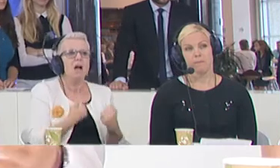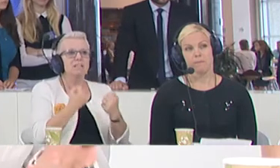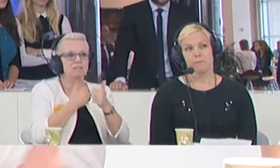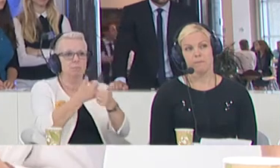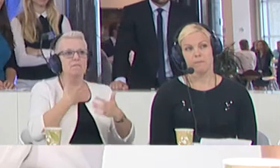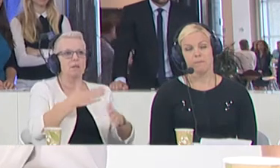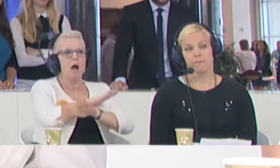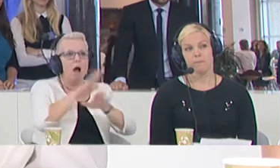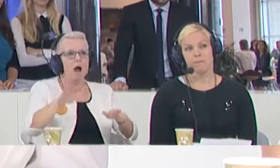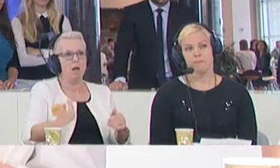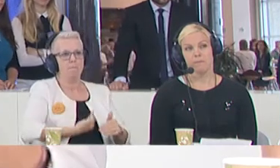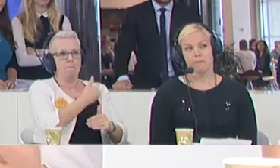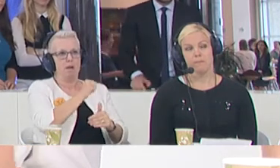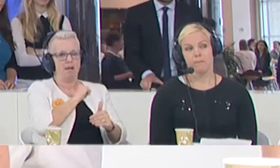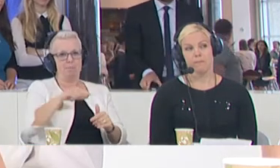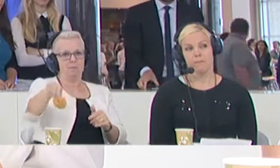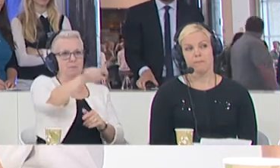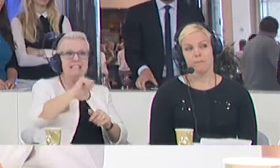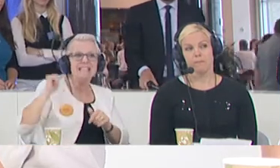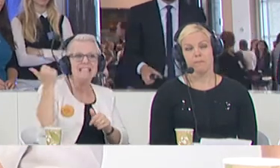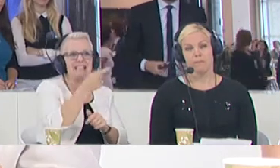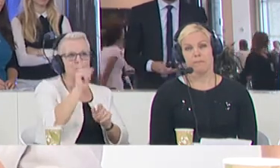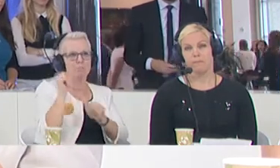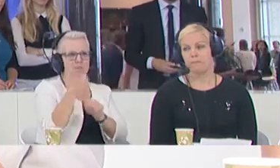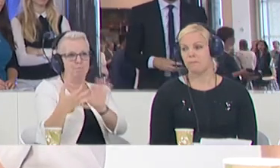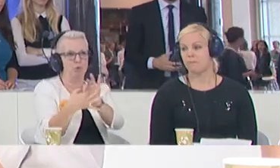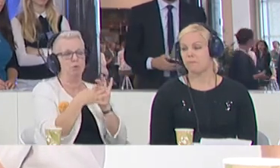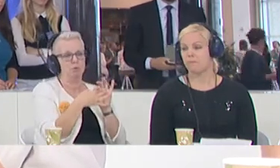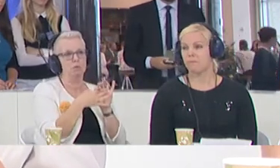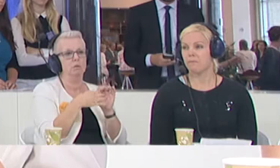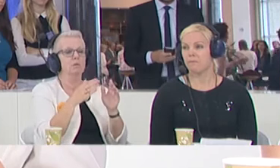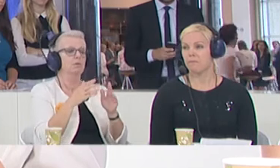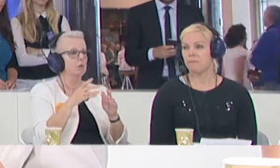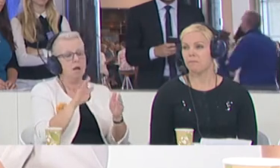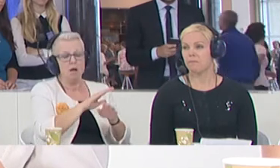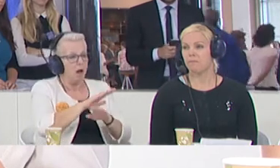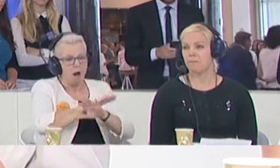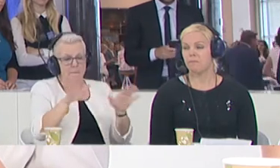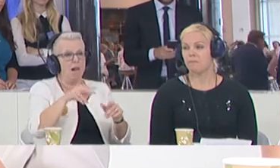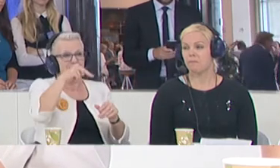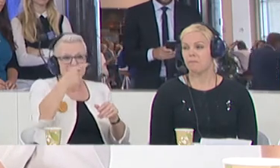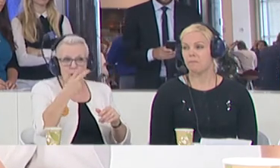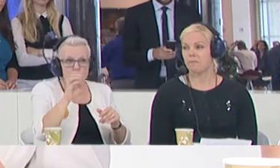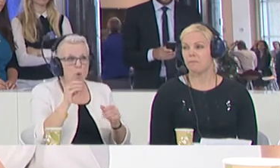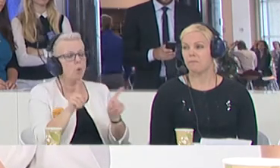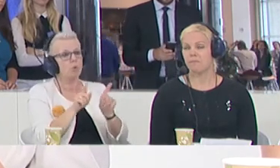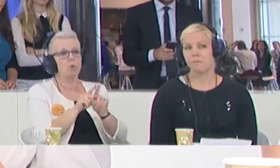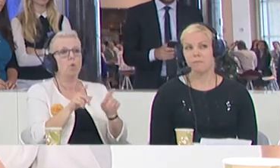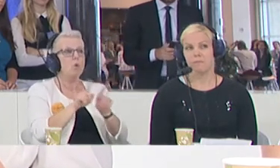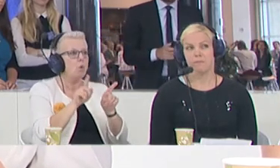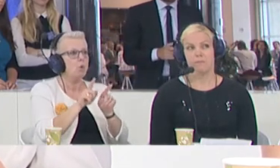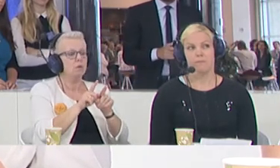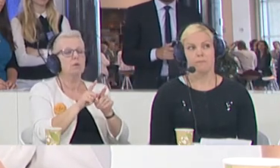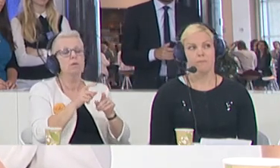of all stakeholders in society. Everybody needs to be involved. The schools, the churches, the NGOs. And of course, support is somehow